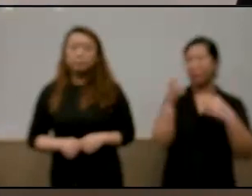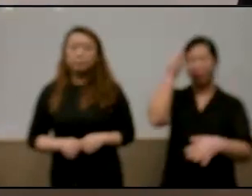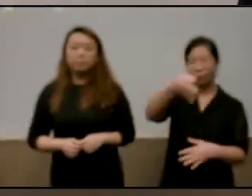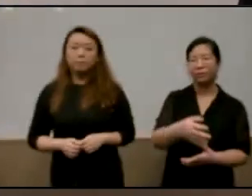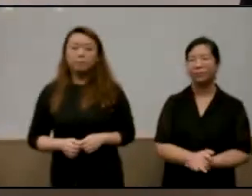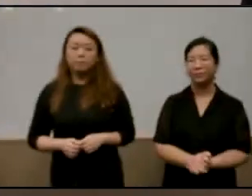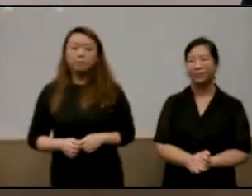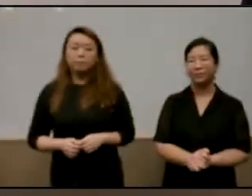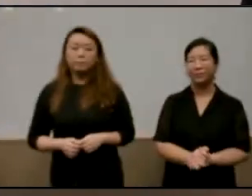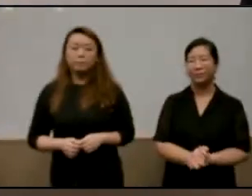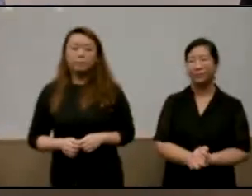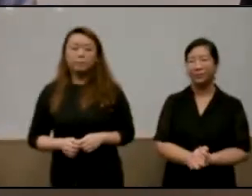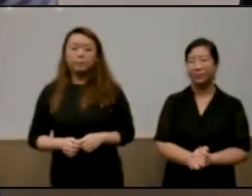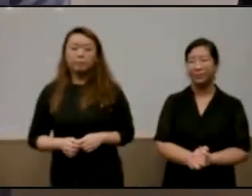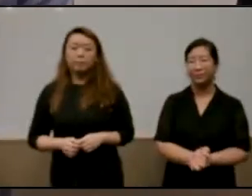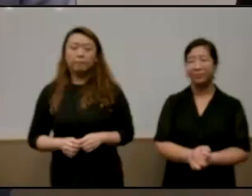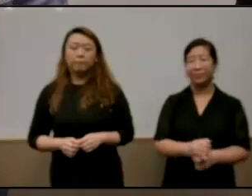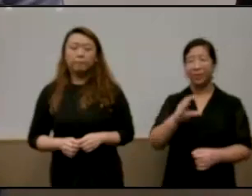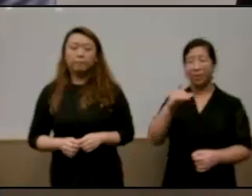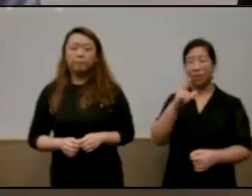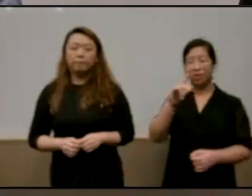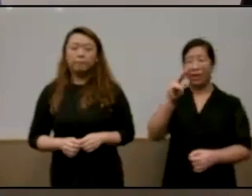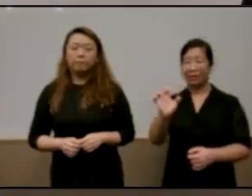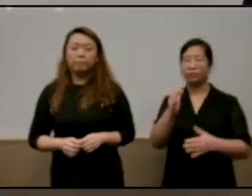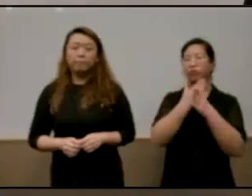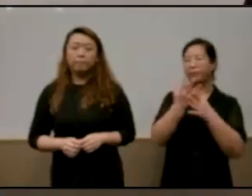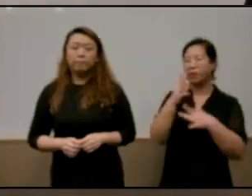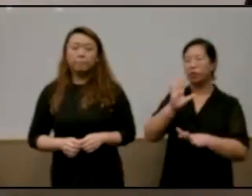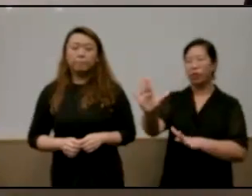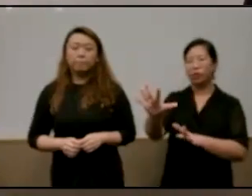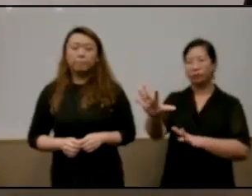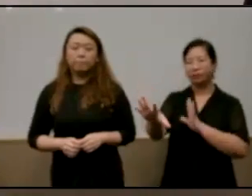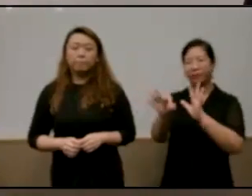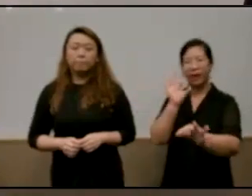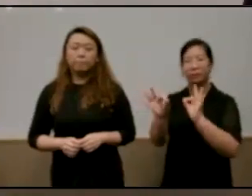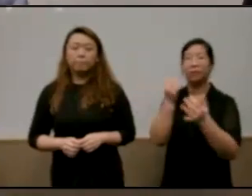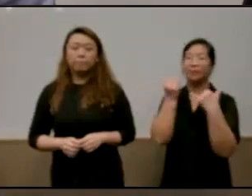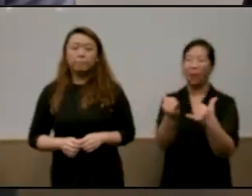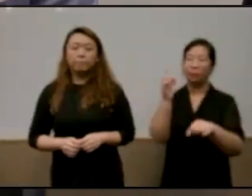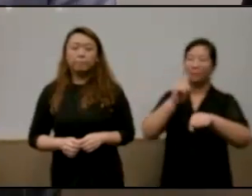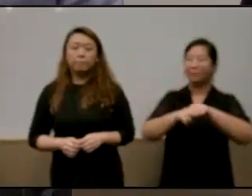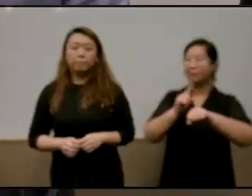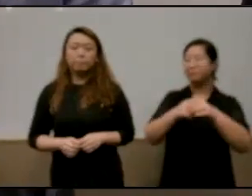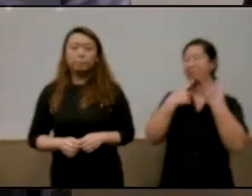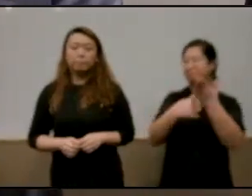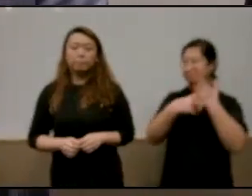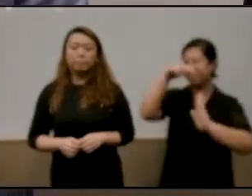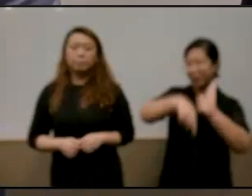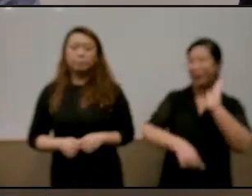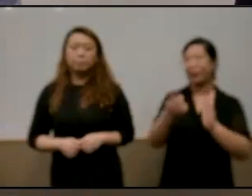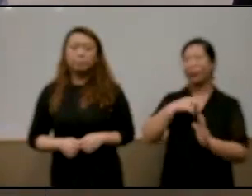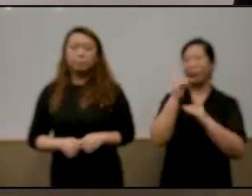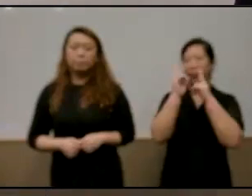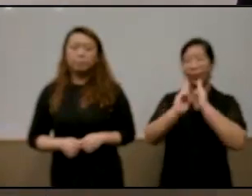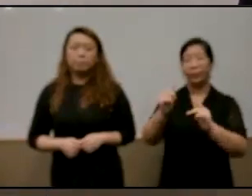could look like i think since charlene has shared her findings from the book it's time for us to discuss that and we're really